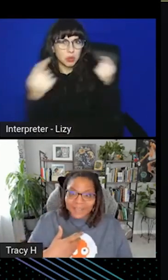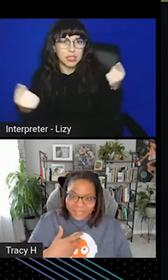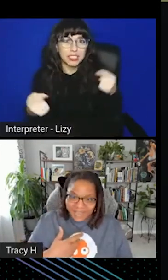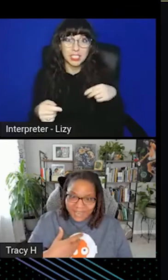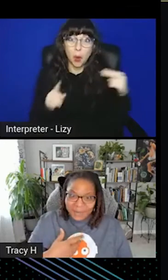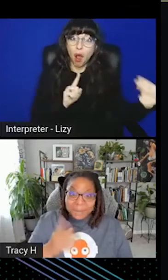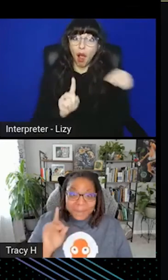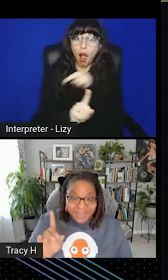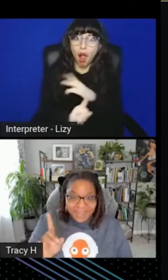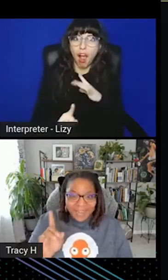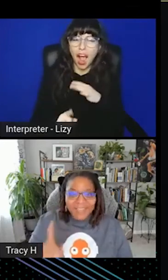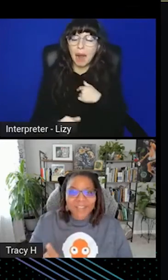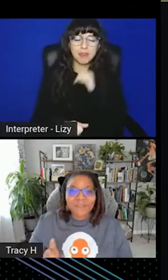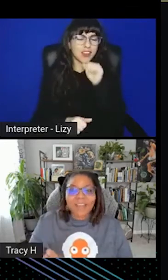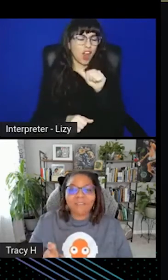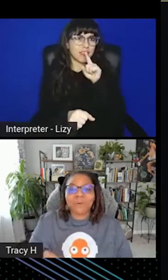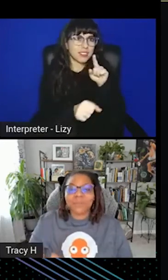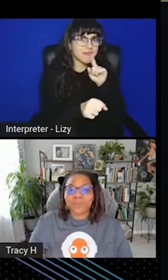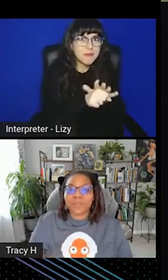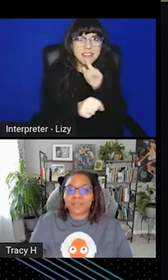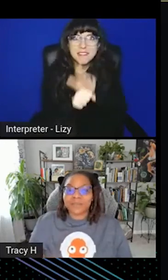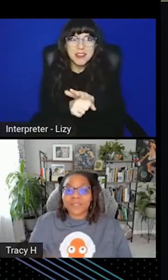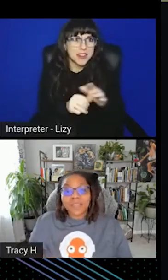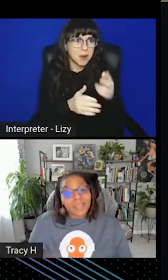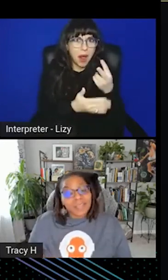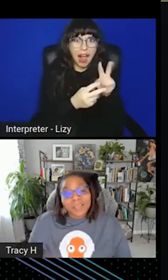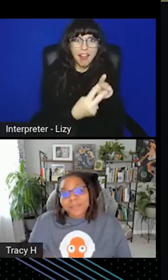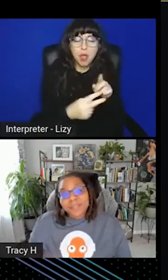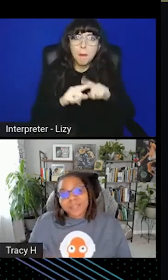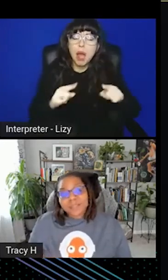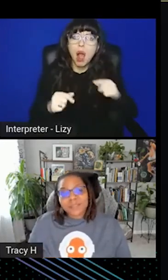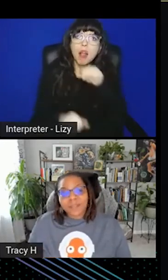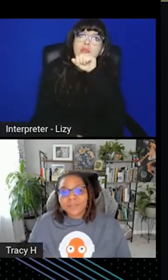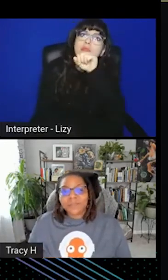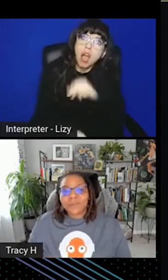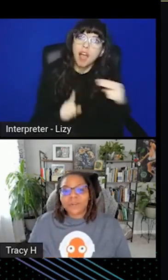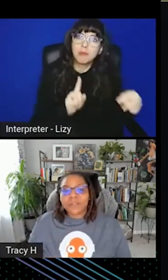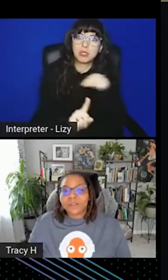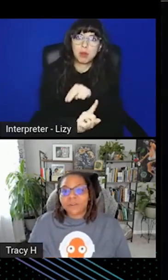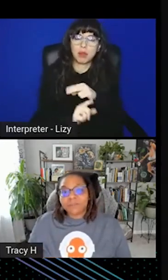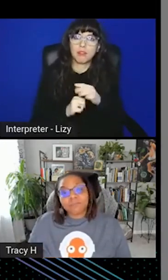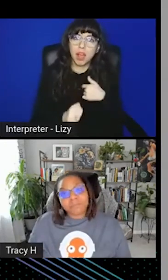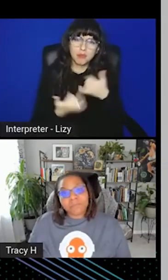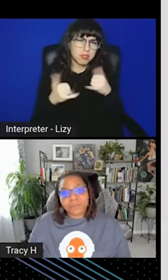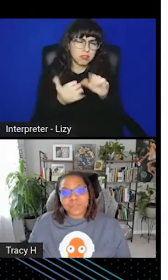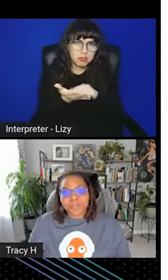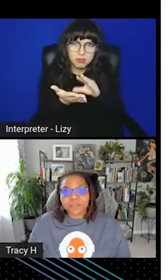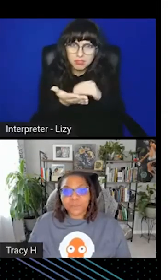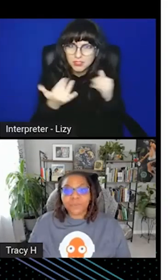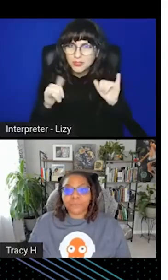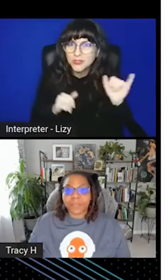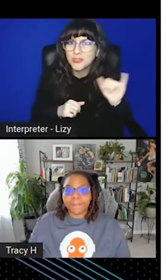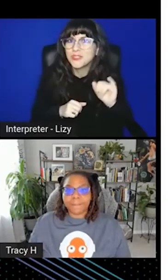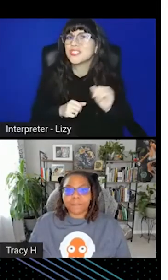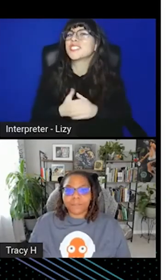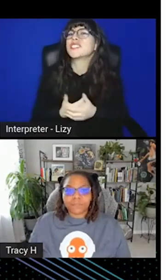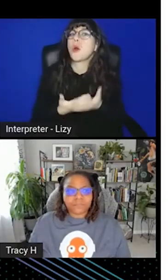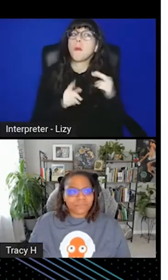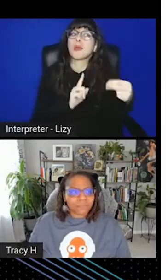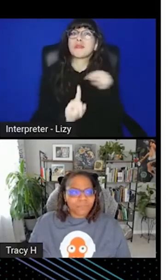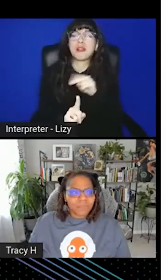to either side. But I love having both perspectives. And like I said, I'm still learning. So the perspectives work for me.